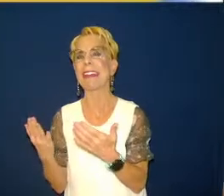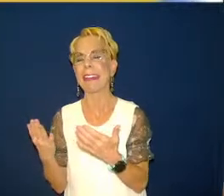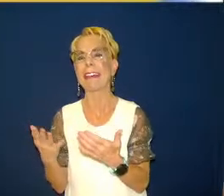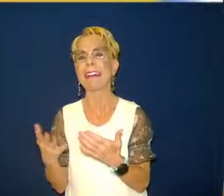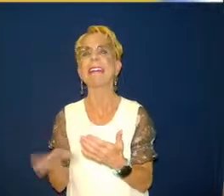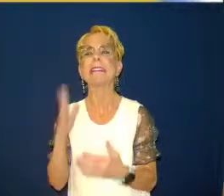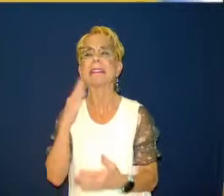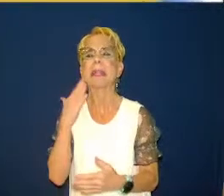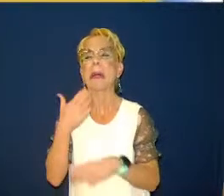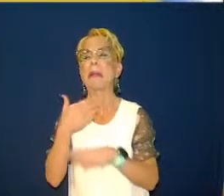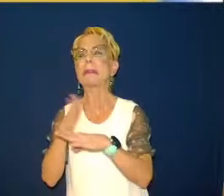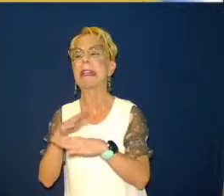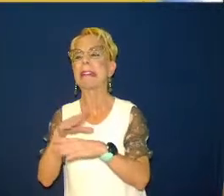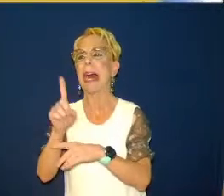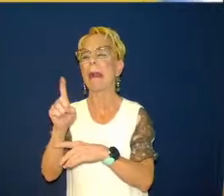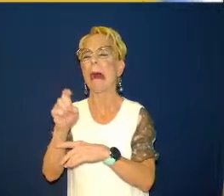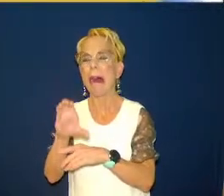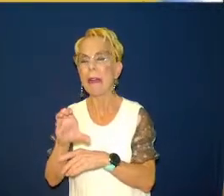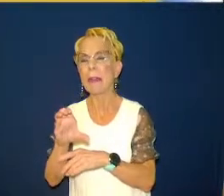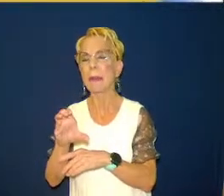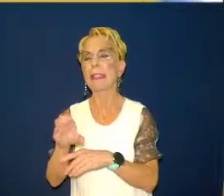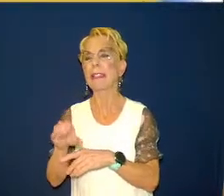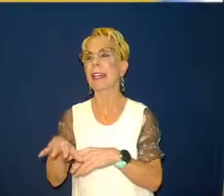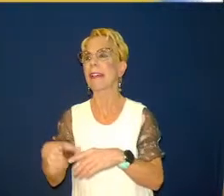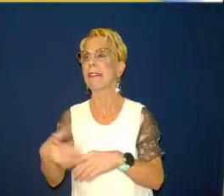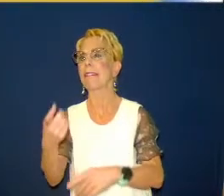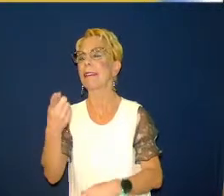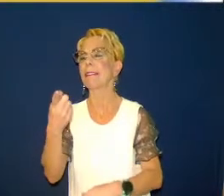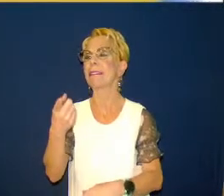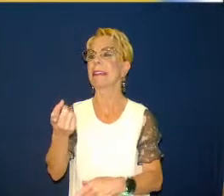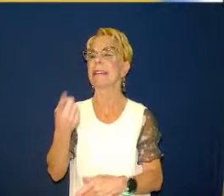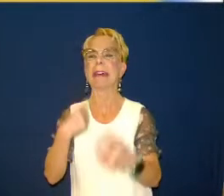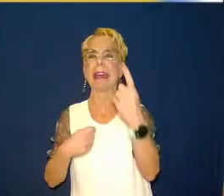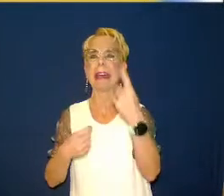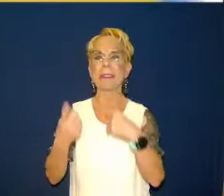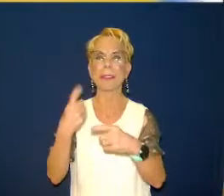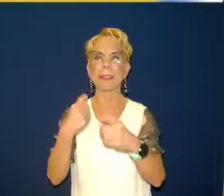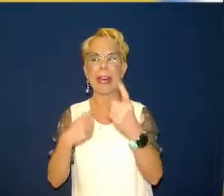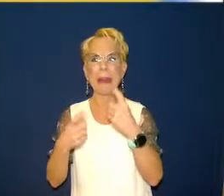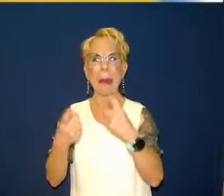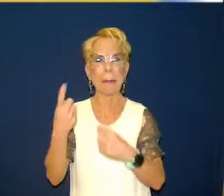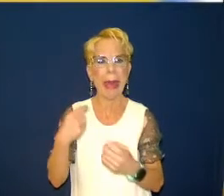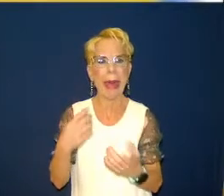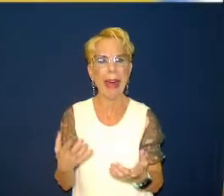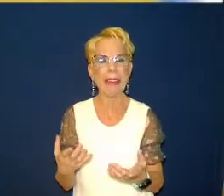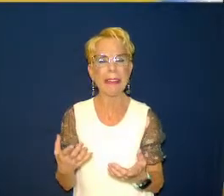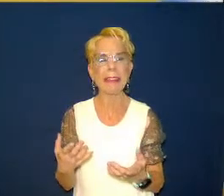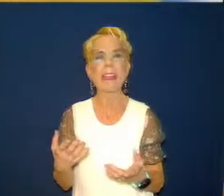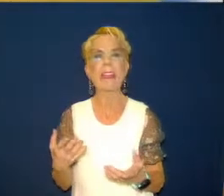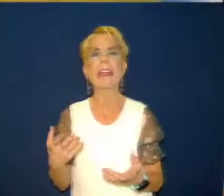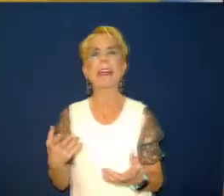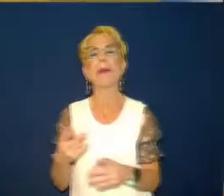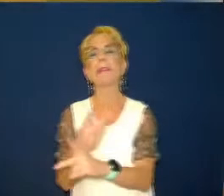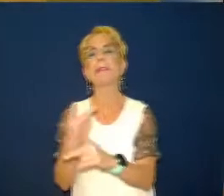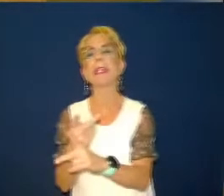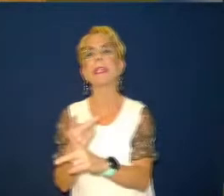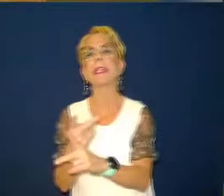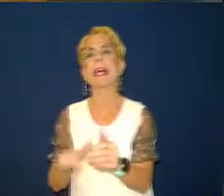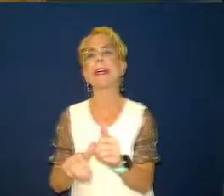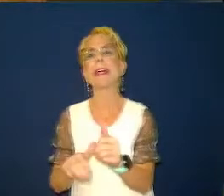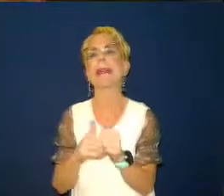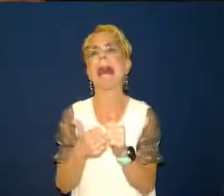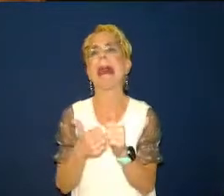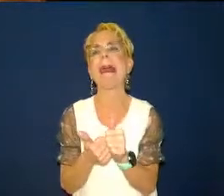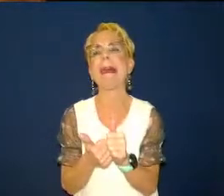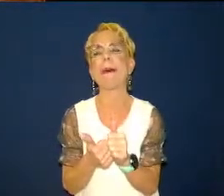it was evangelism was our weakest link and you know what happens if you put water in that bucket where's it going to come out